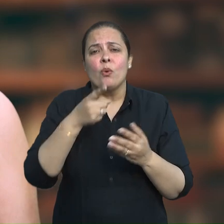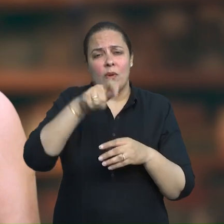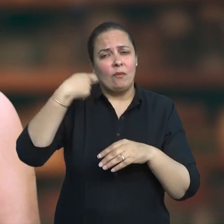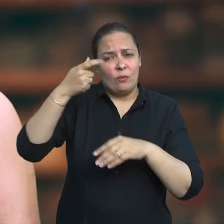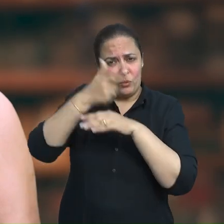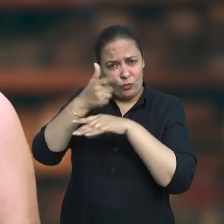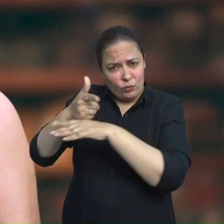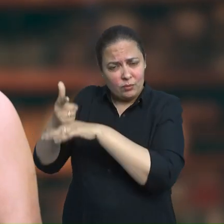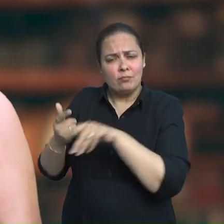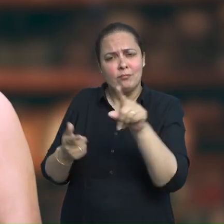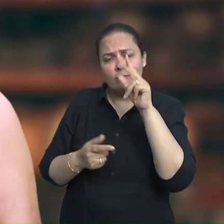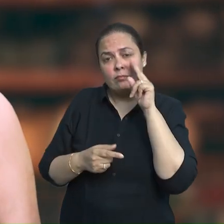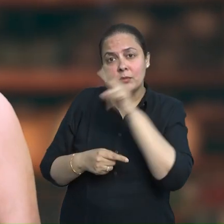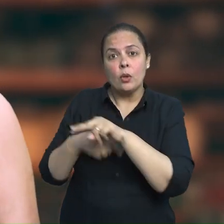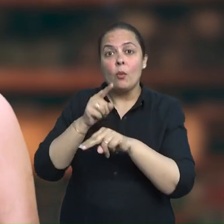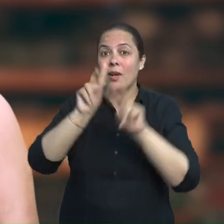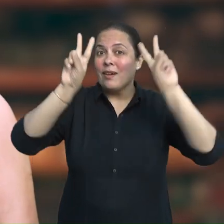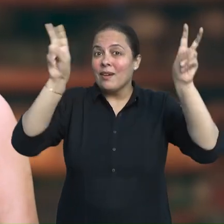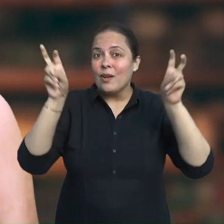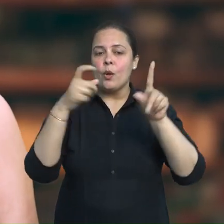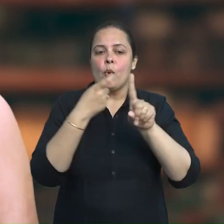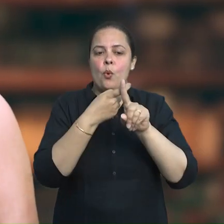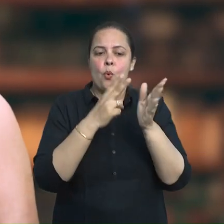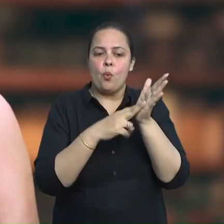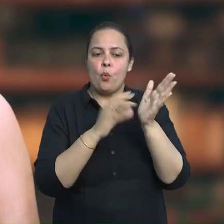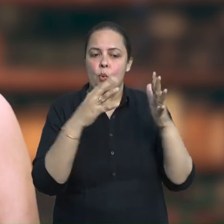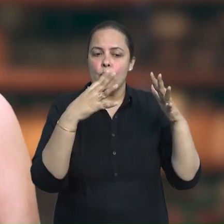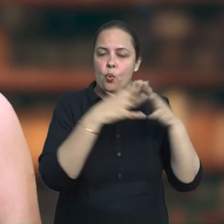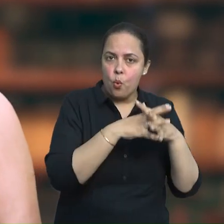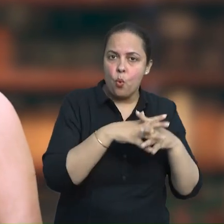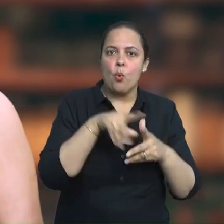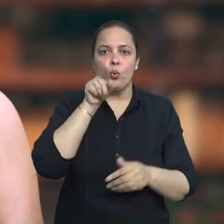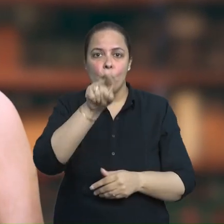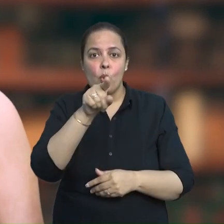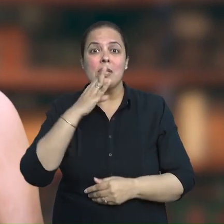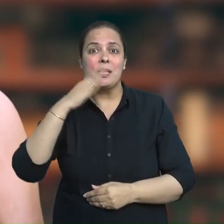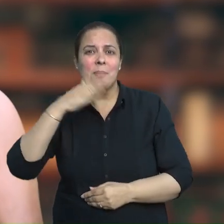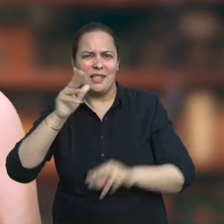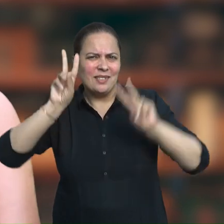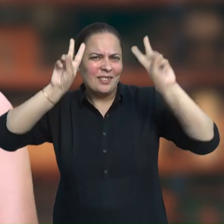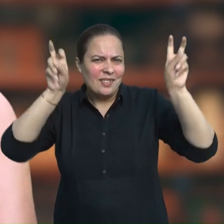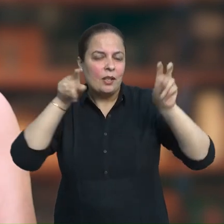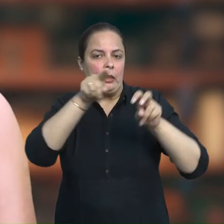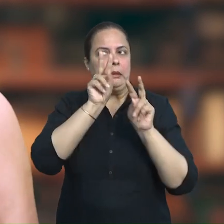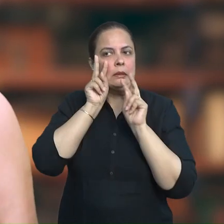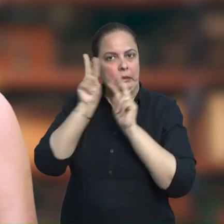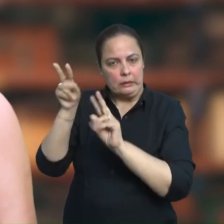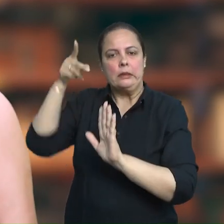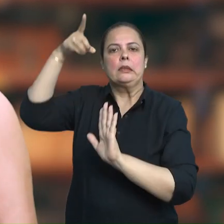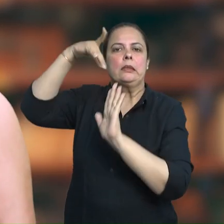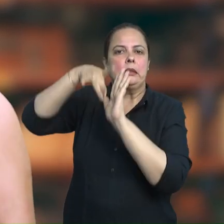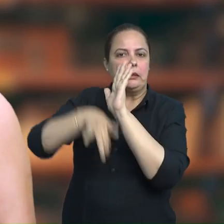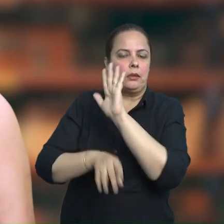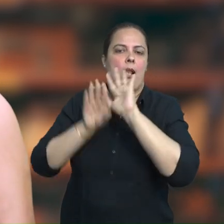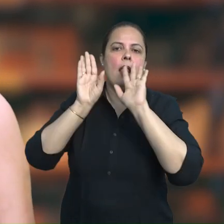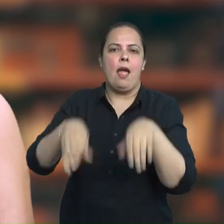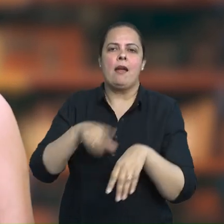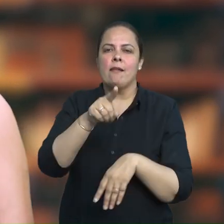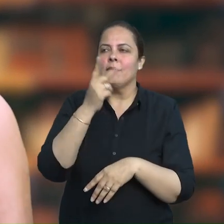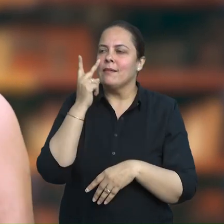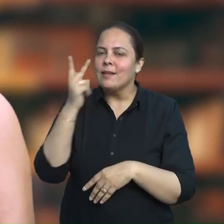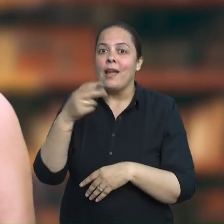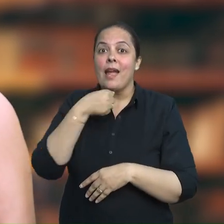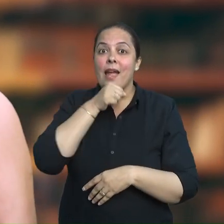video Know Your Spices. It will provide you insights of using the other video programs to create interesting, joyful